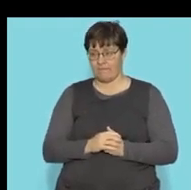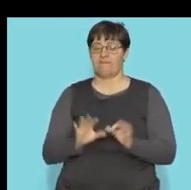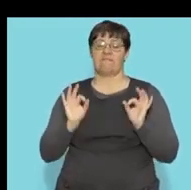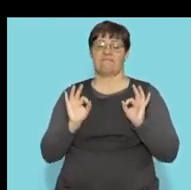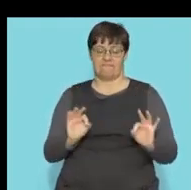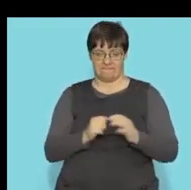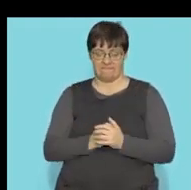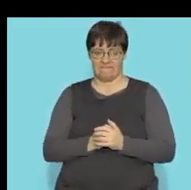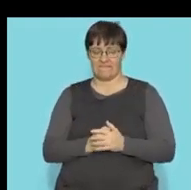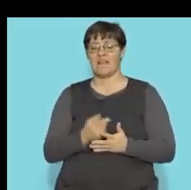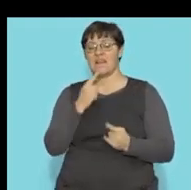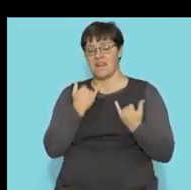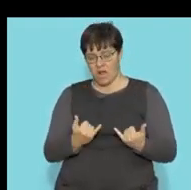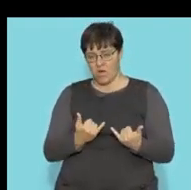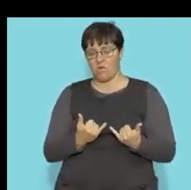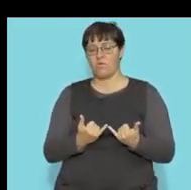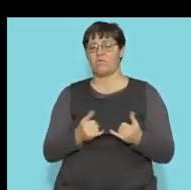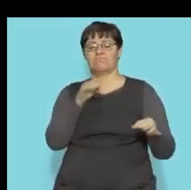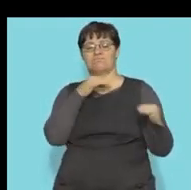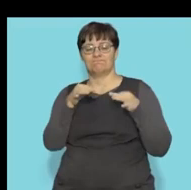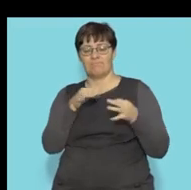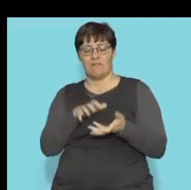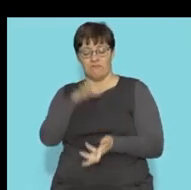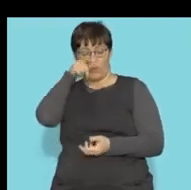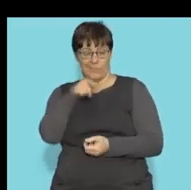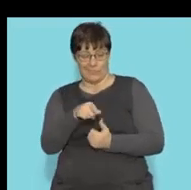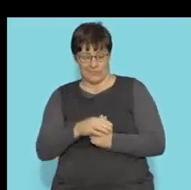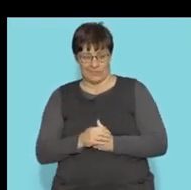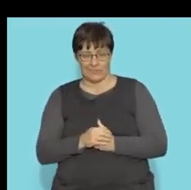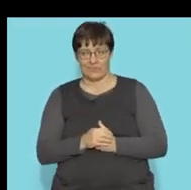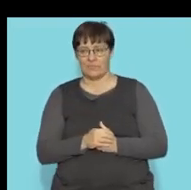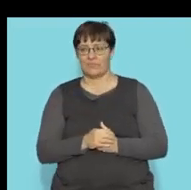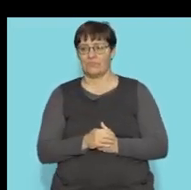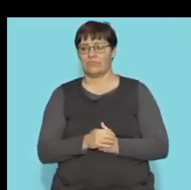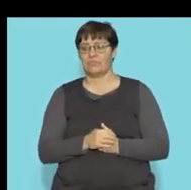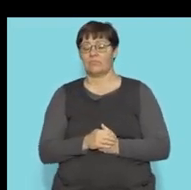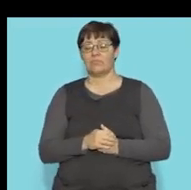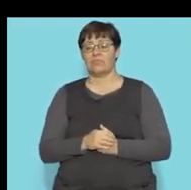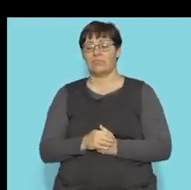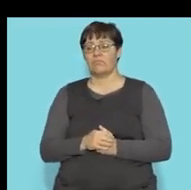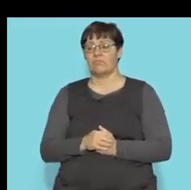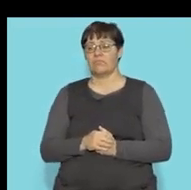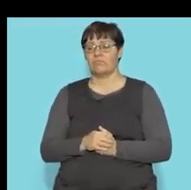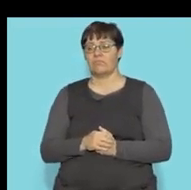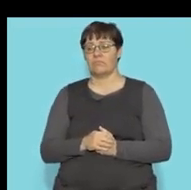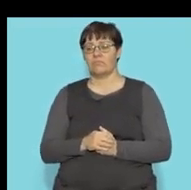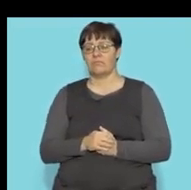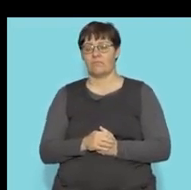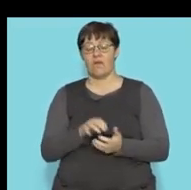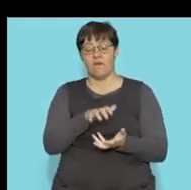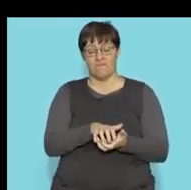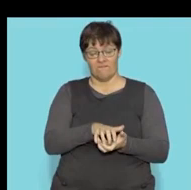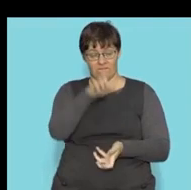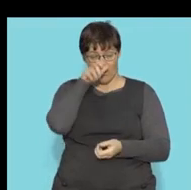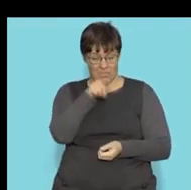Great. Now let us define the volume of a hemisphere. So the volume, I don't know why there's an area